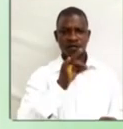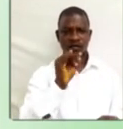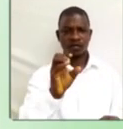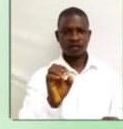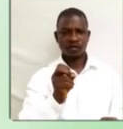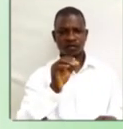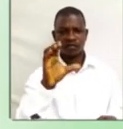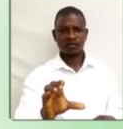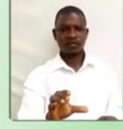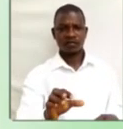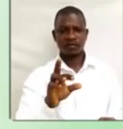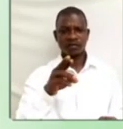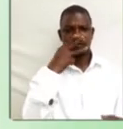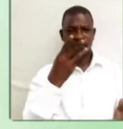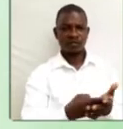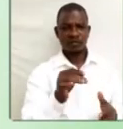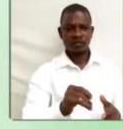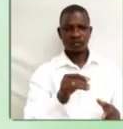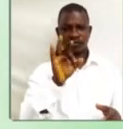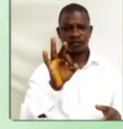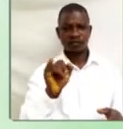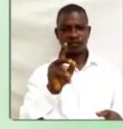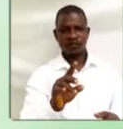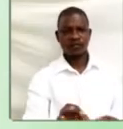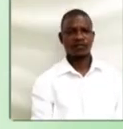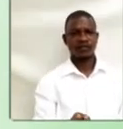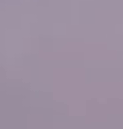Thomas. C. Ver. D. Fifth.